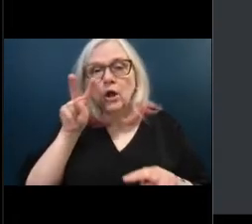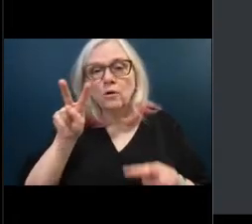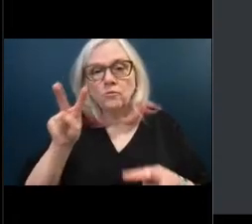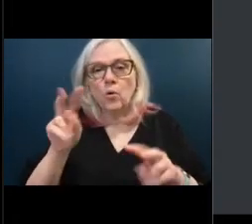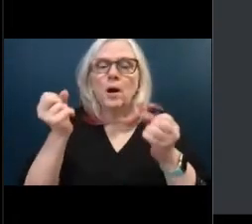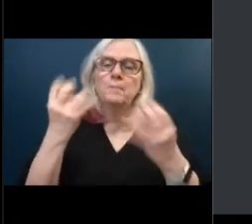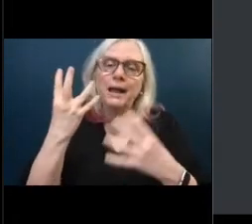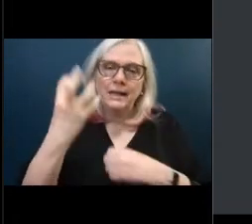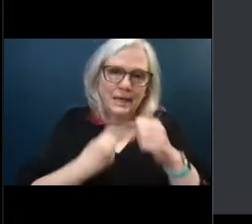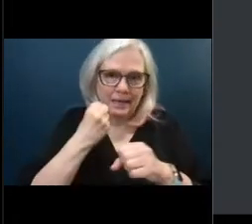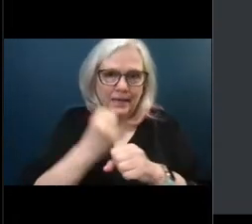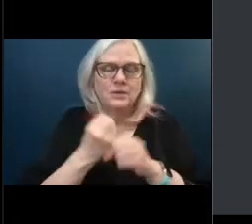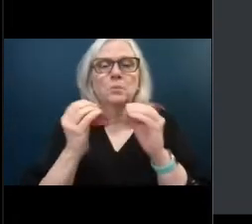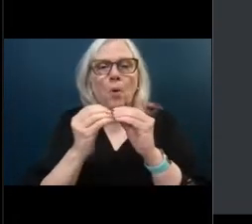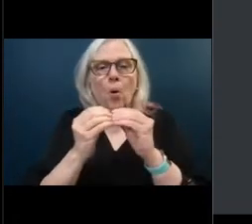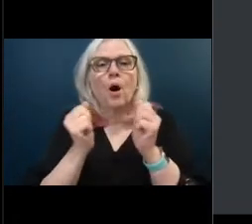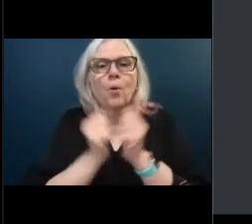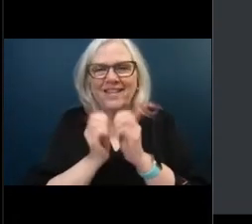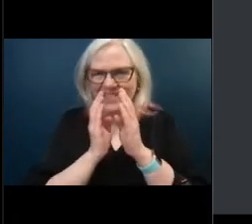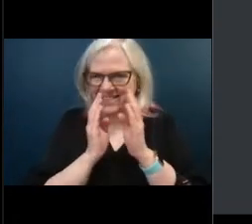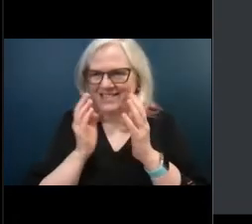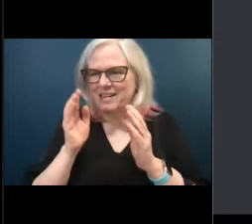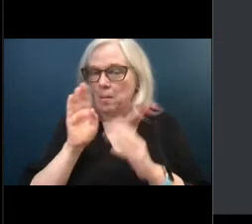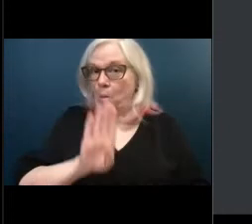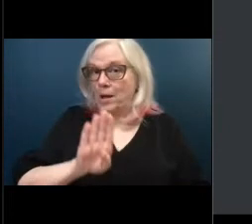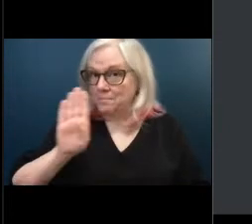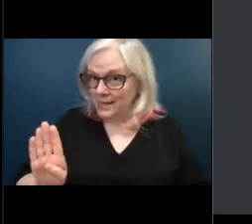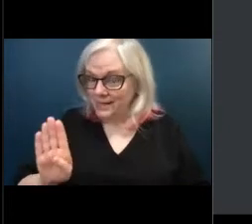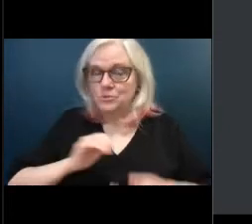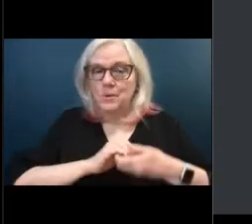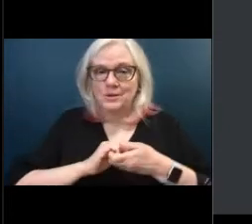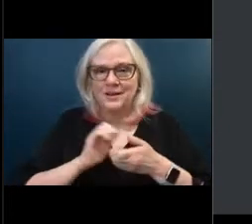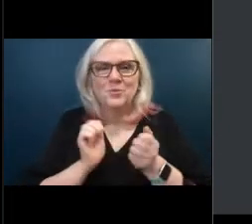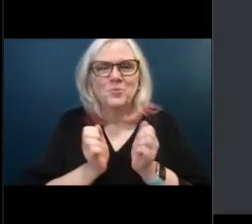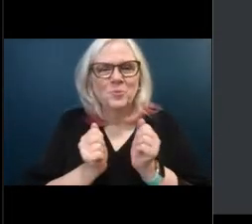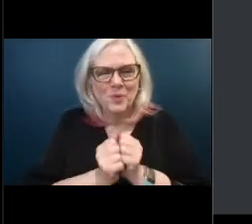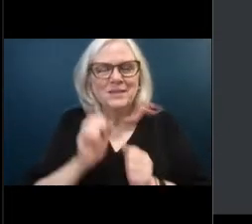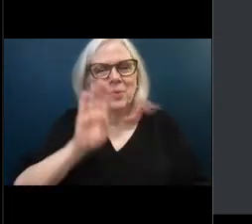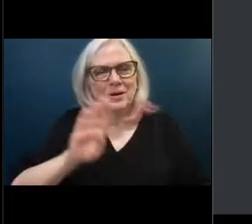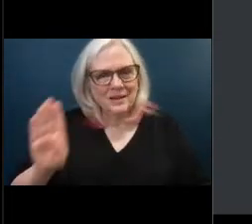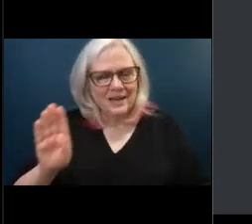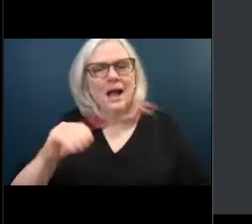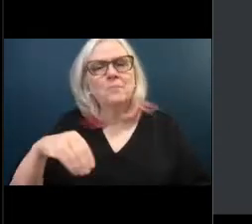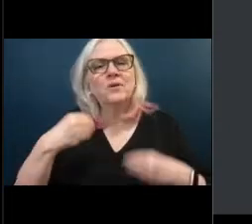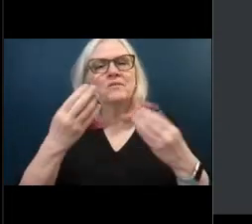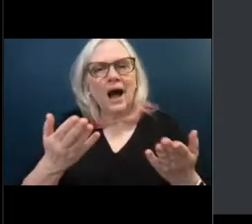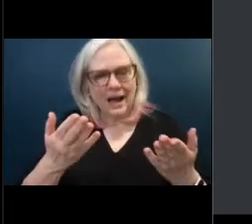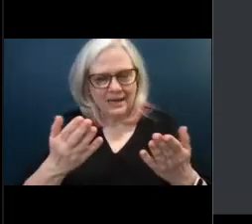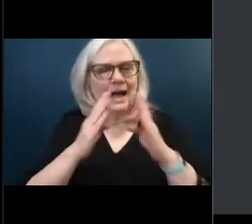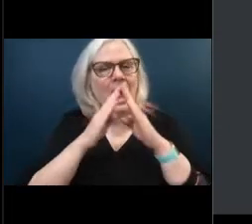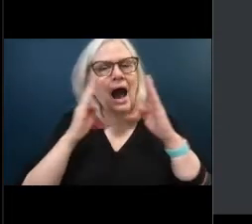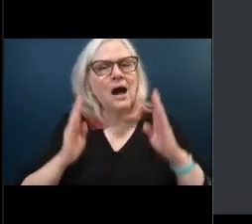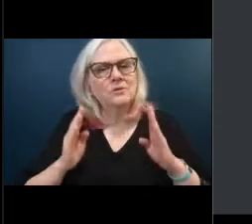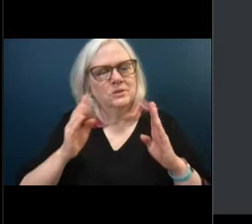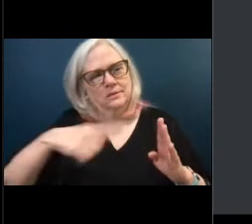Boynton Beach and providing affordable housing for those that work very hard and work very hard to get themselves in those homes. So thank you